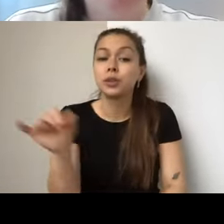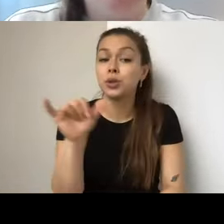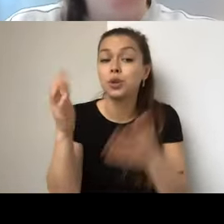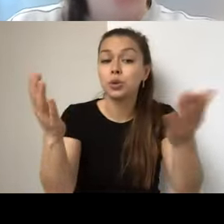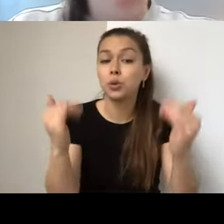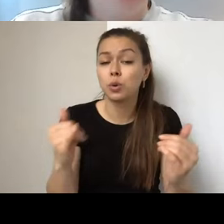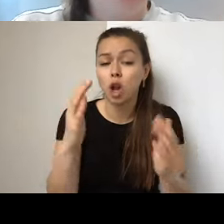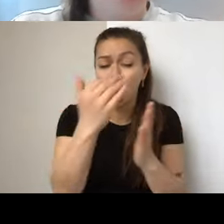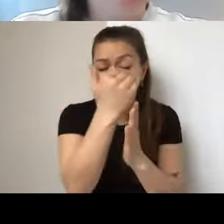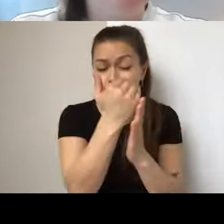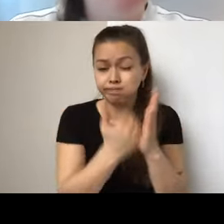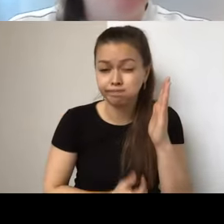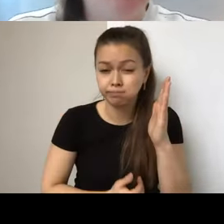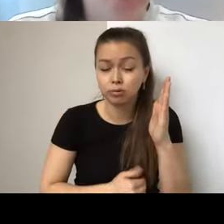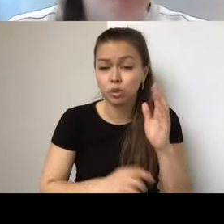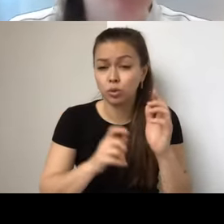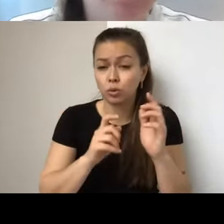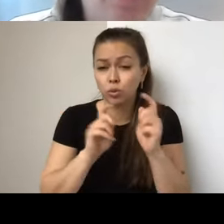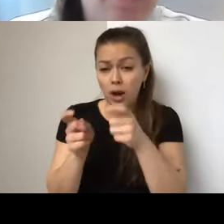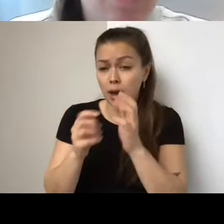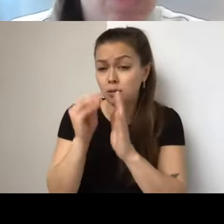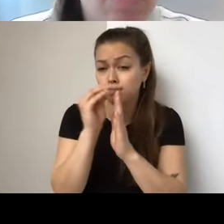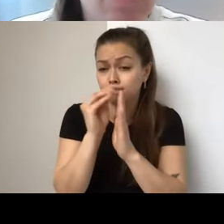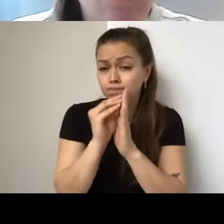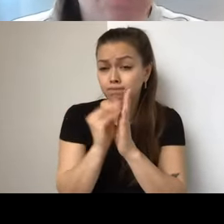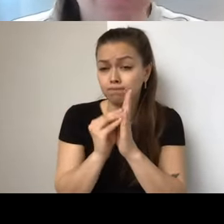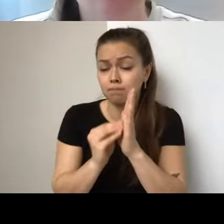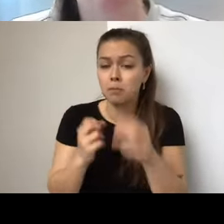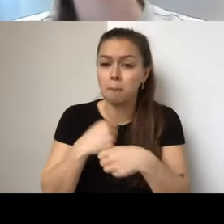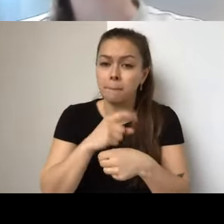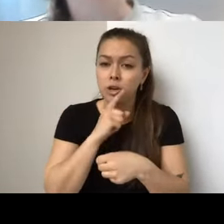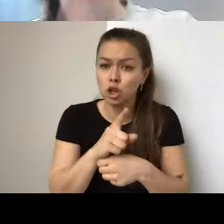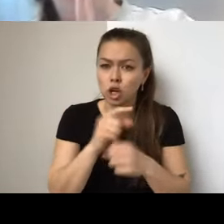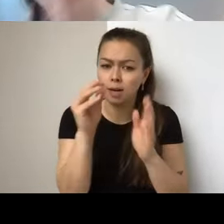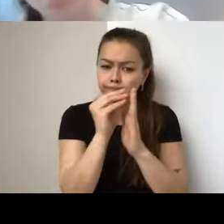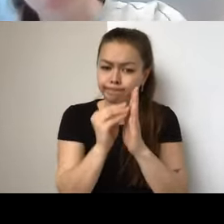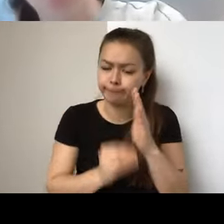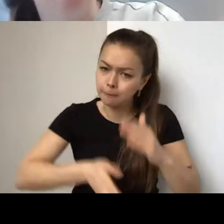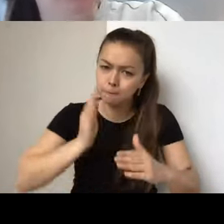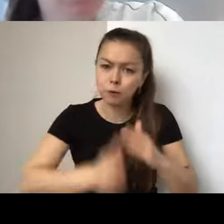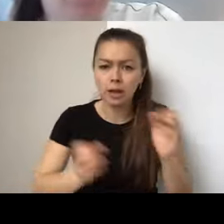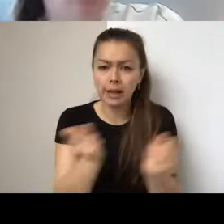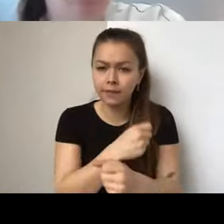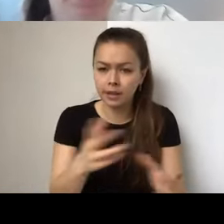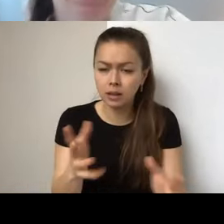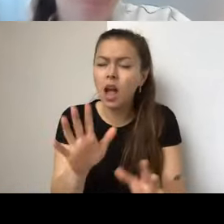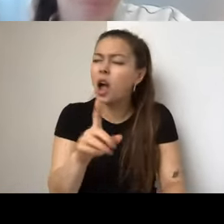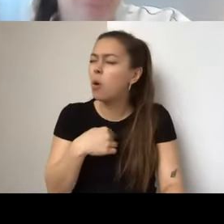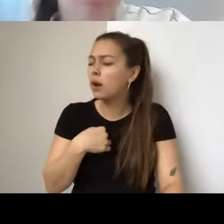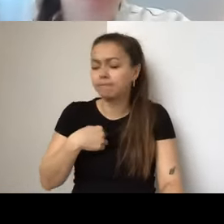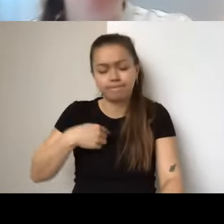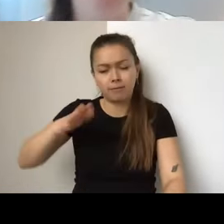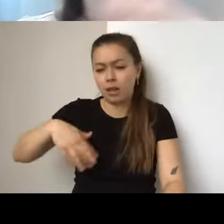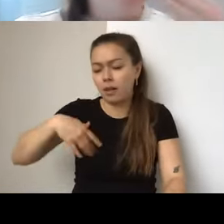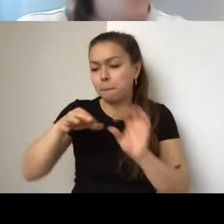didn't mention about this grant, which may be relevant to some people, is that the Digital Solutions Incubator, um, is part of a category in and of